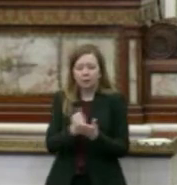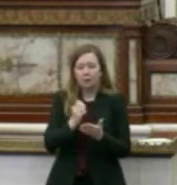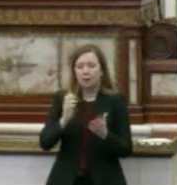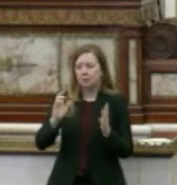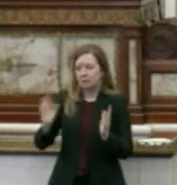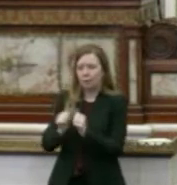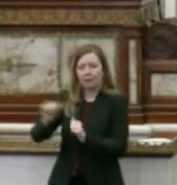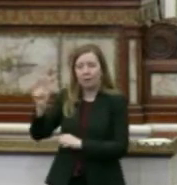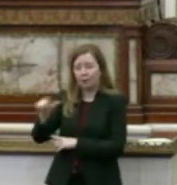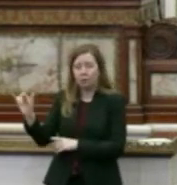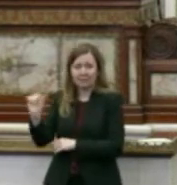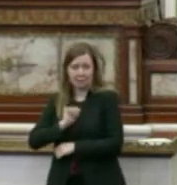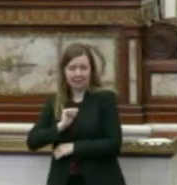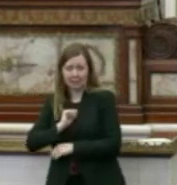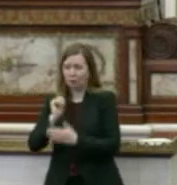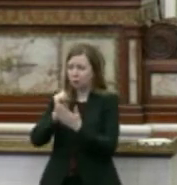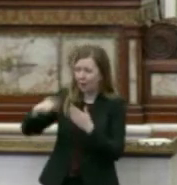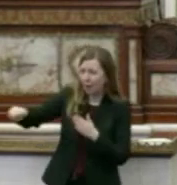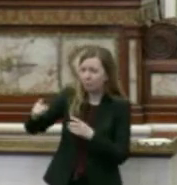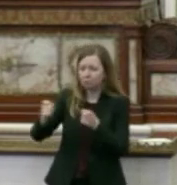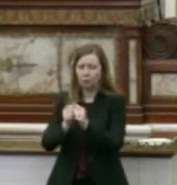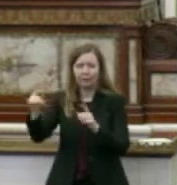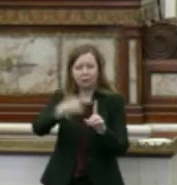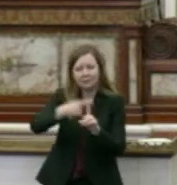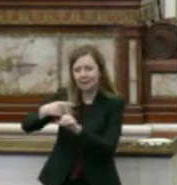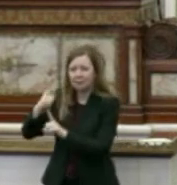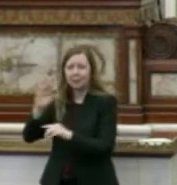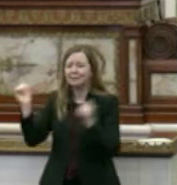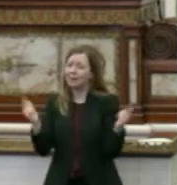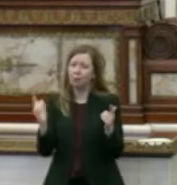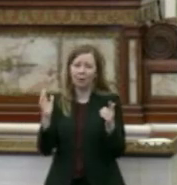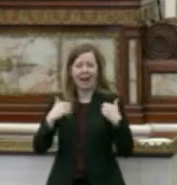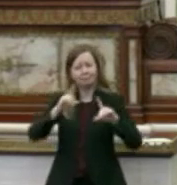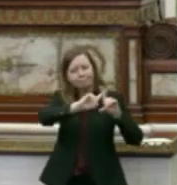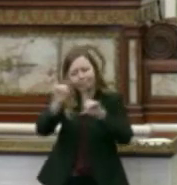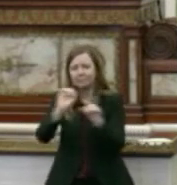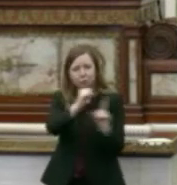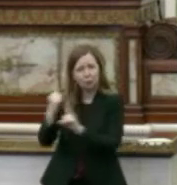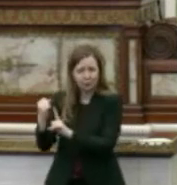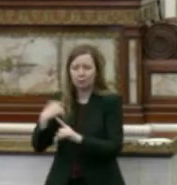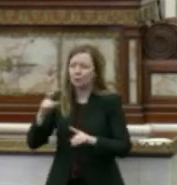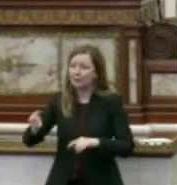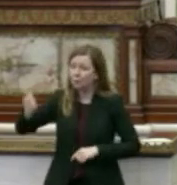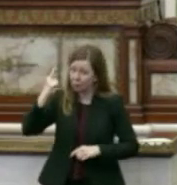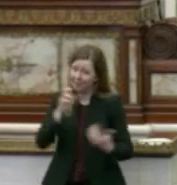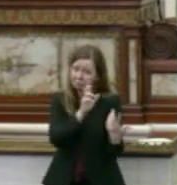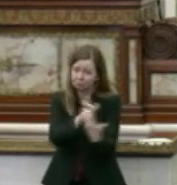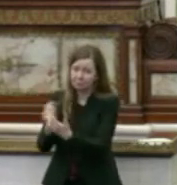like myself to help them specifically deal with our tenants because everyone's situation is different, and we need to understand that.